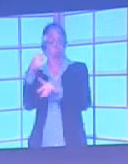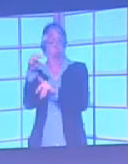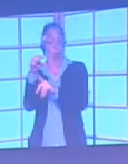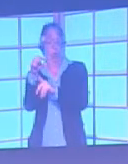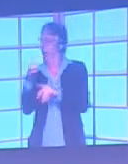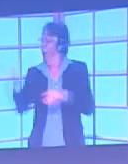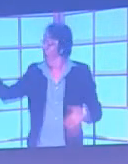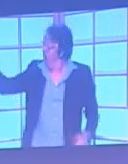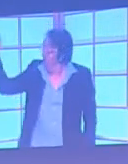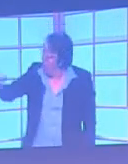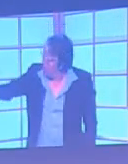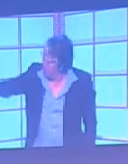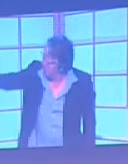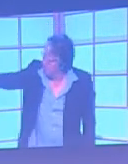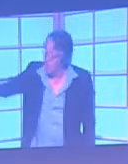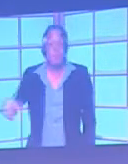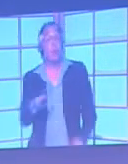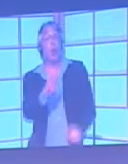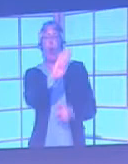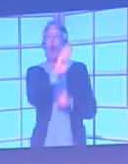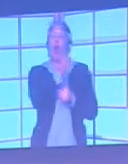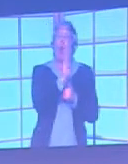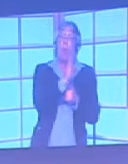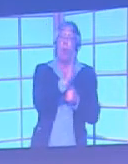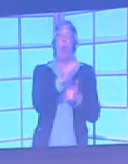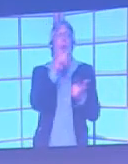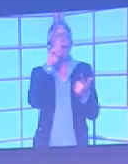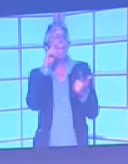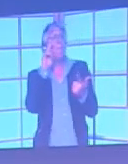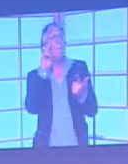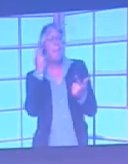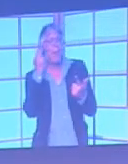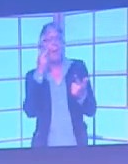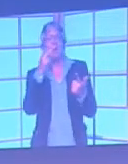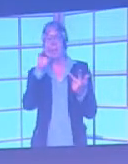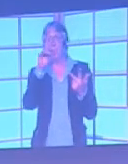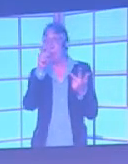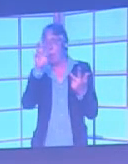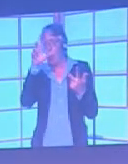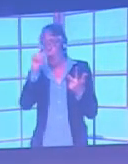underneath, you can see how blues, pinks and purples are easily mixed up.